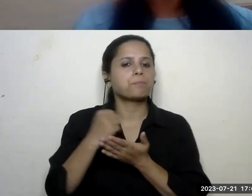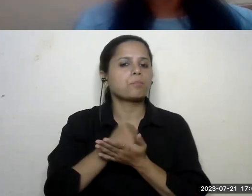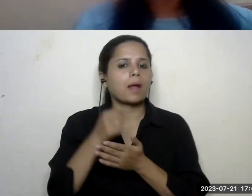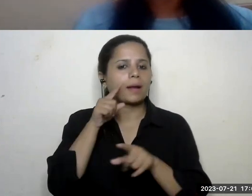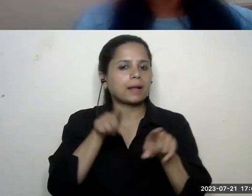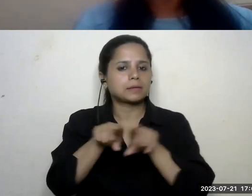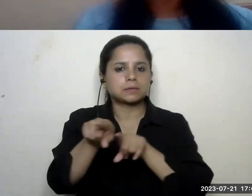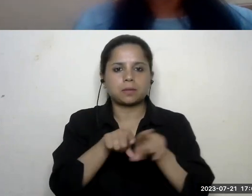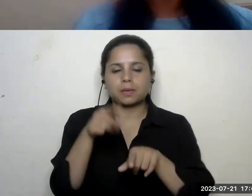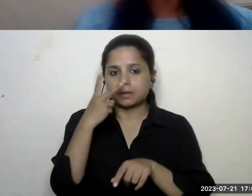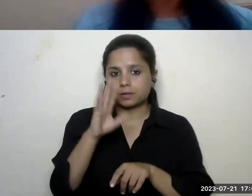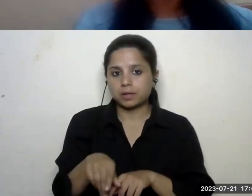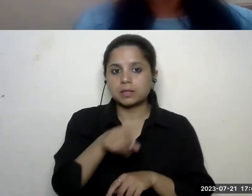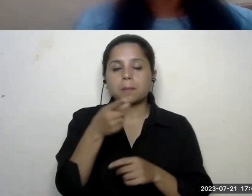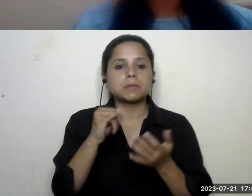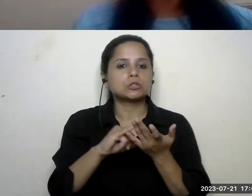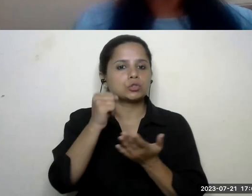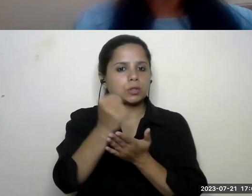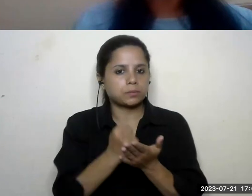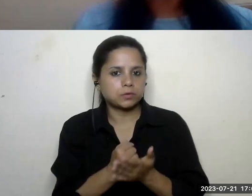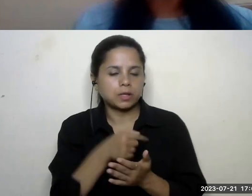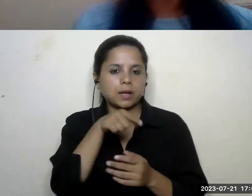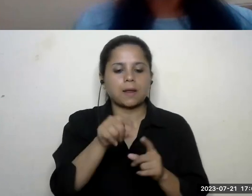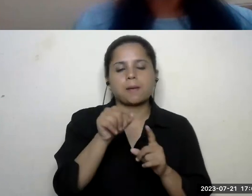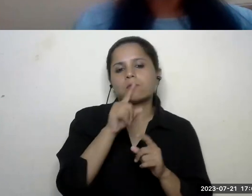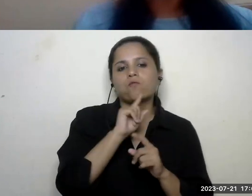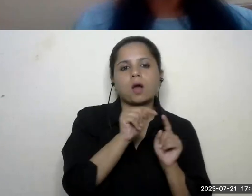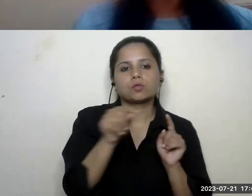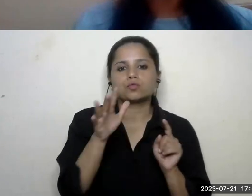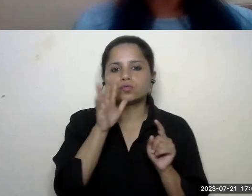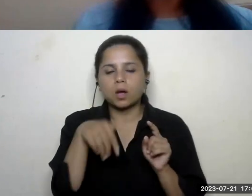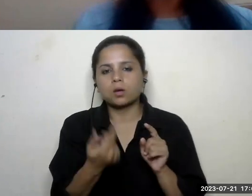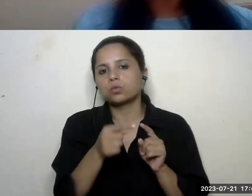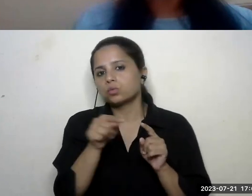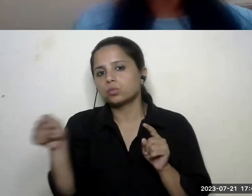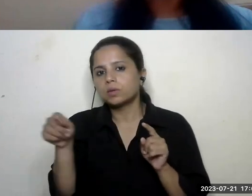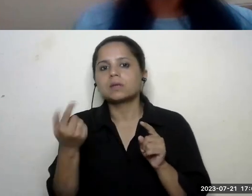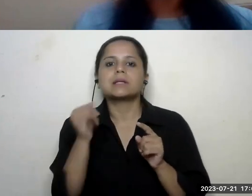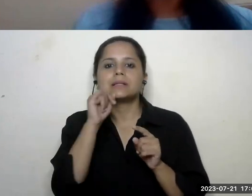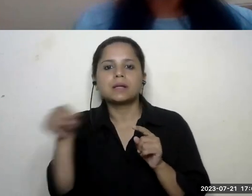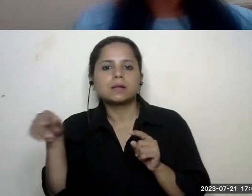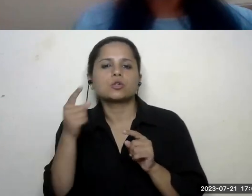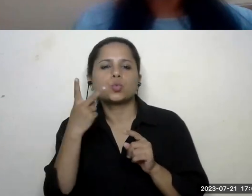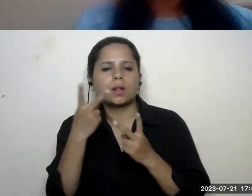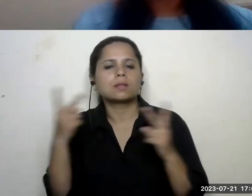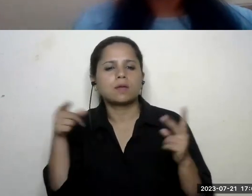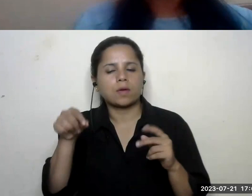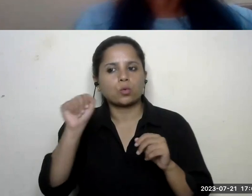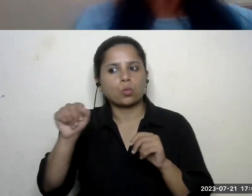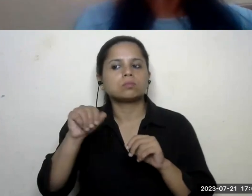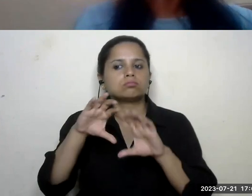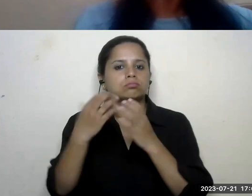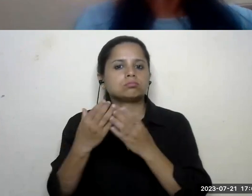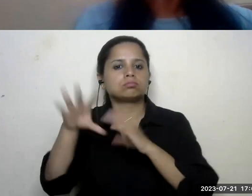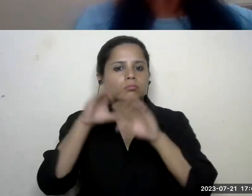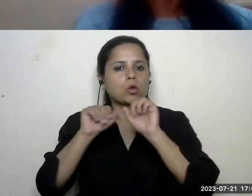across grades and subjects from primary to tertiary to enable learners to contribute to their community we